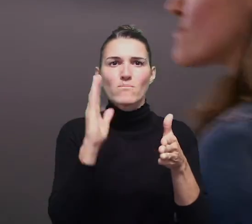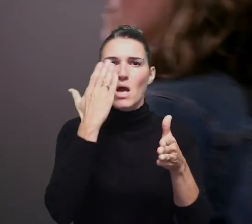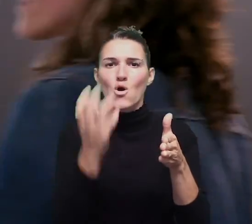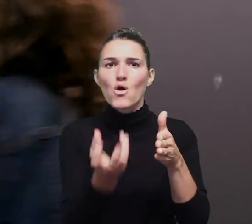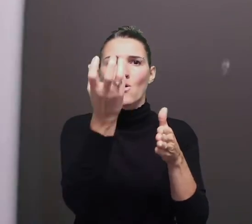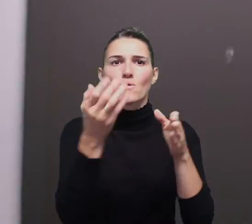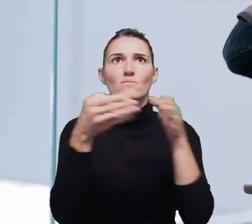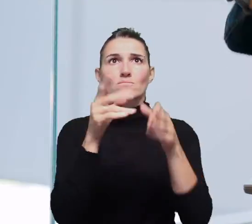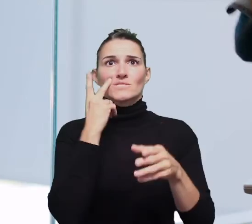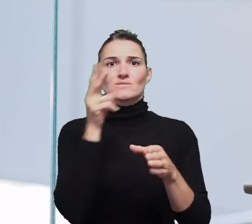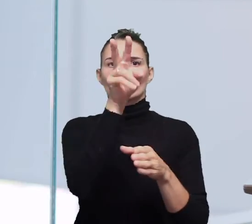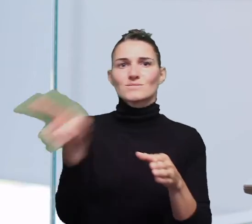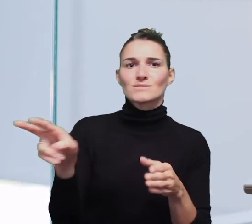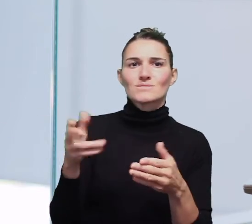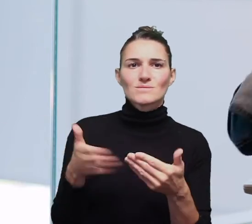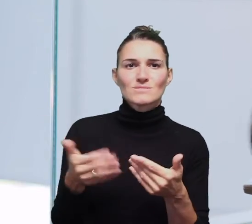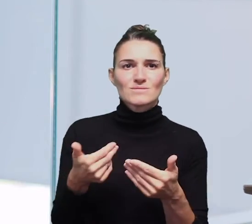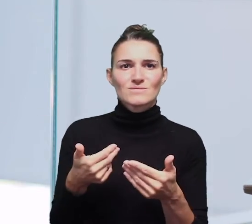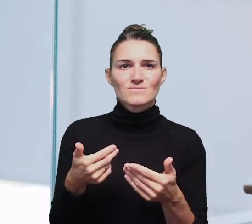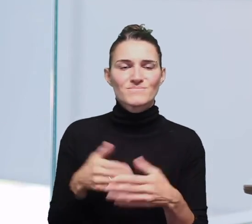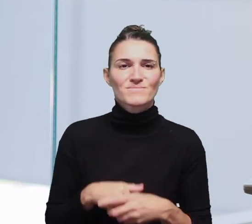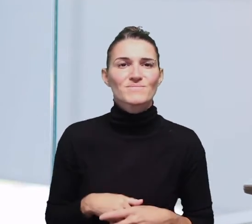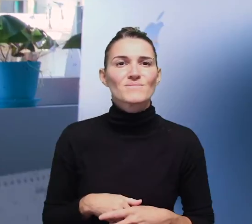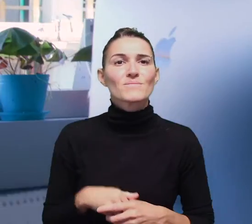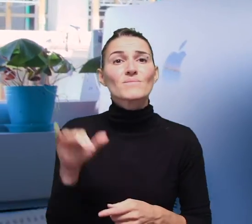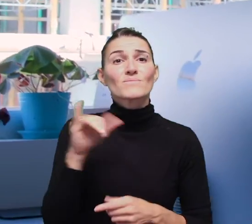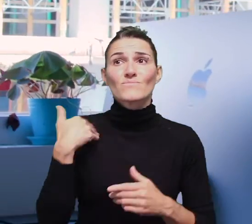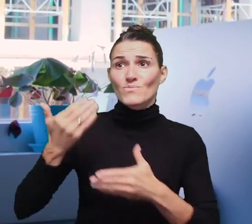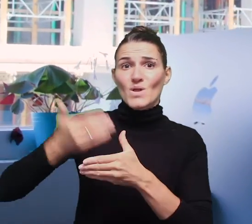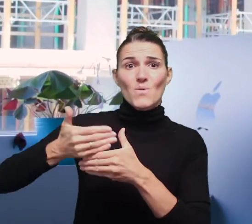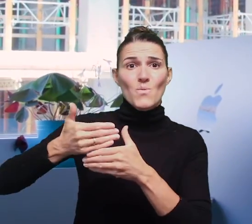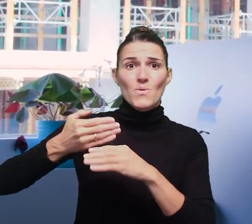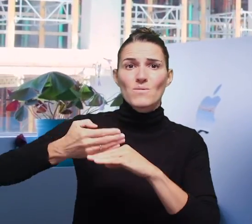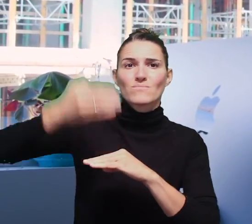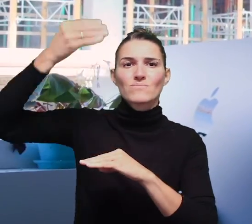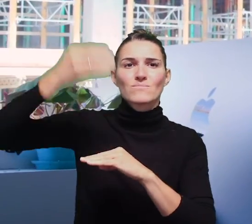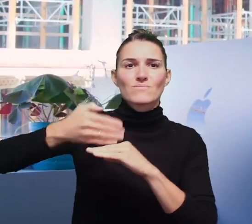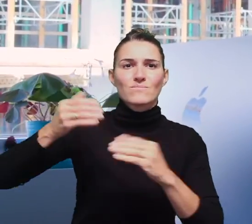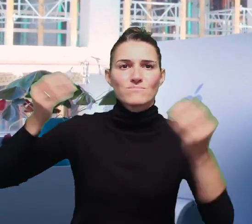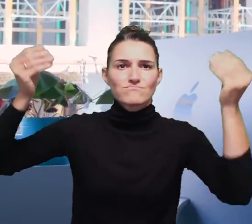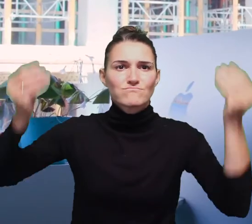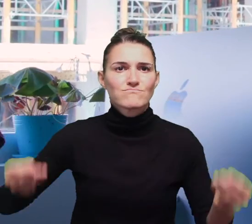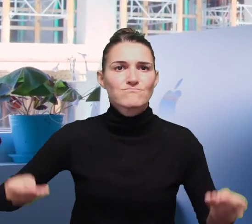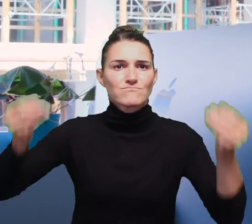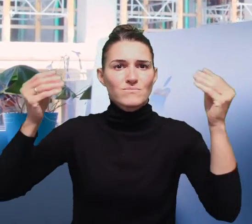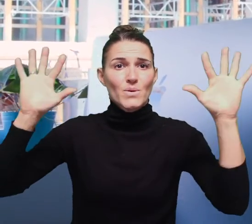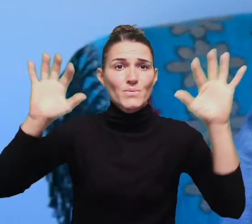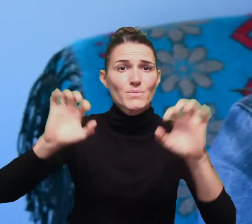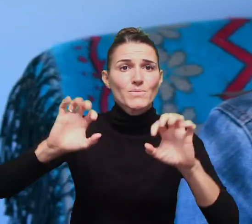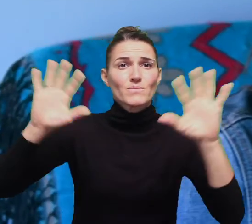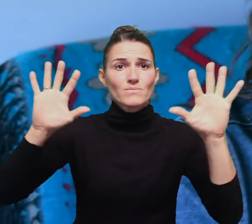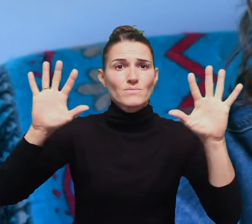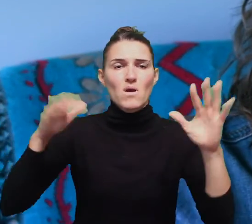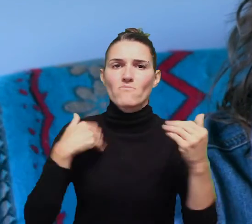aid is a mirror so that you're able to see who's coming around the corner. We also have the window shades that you can pull up and down to make it brighter or